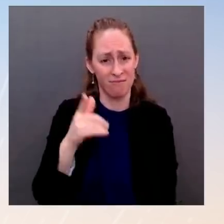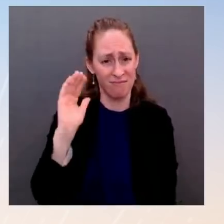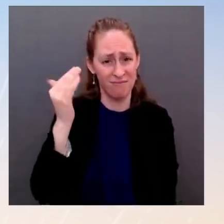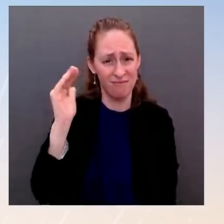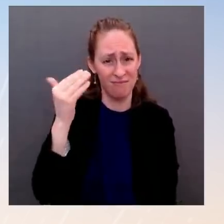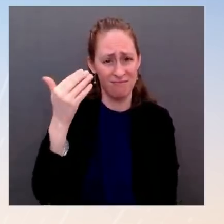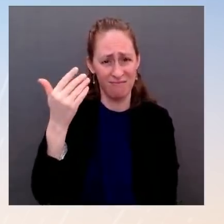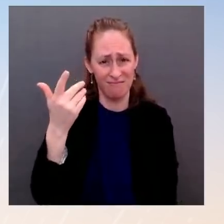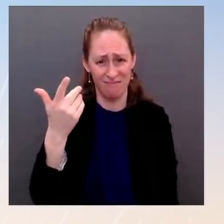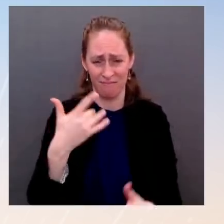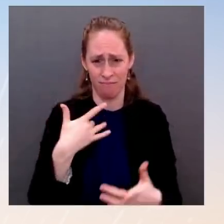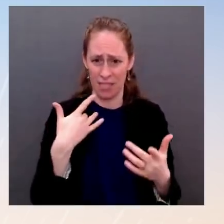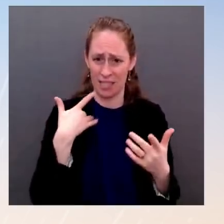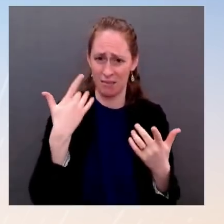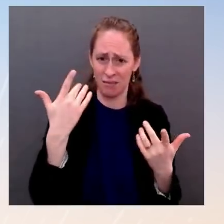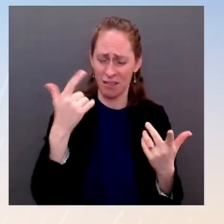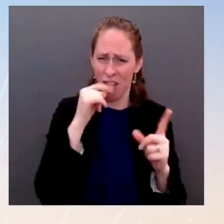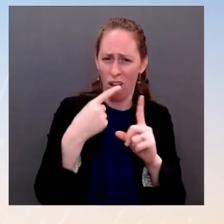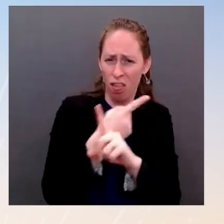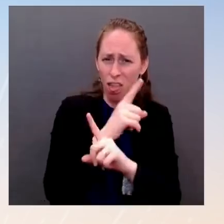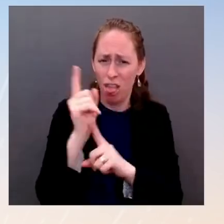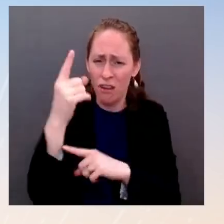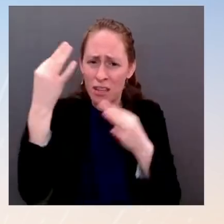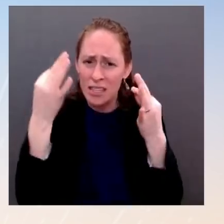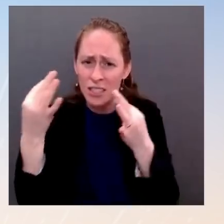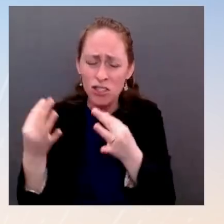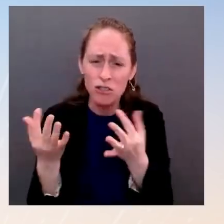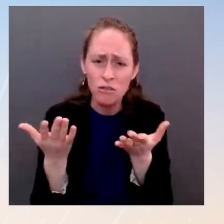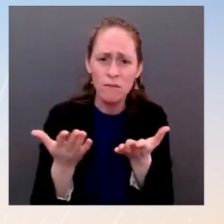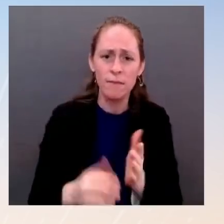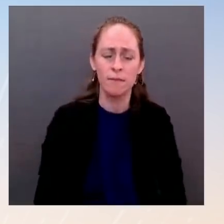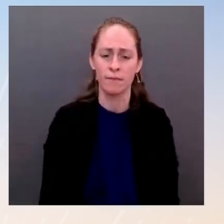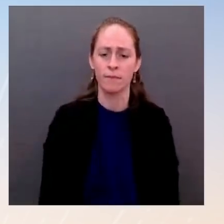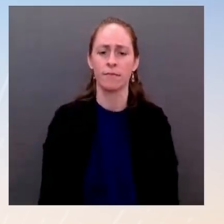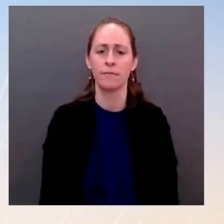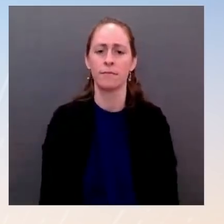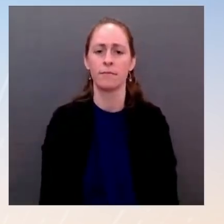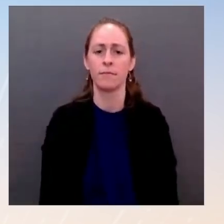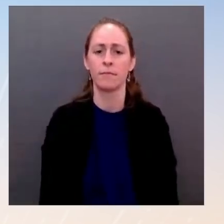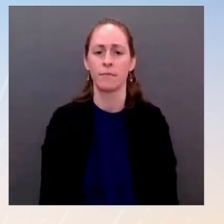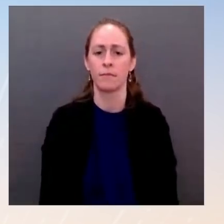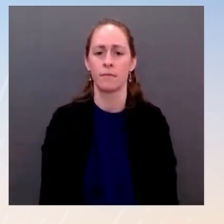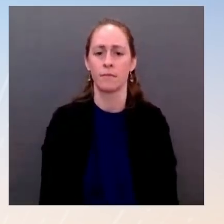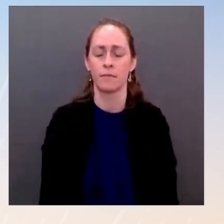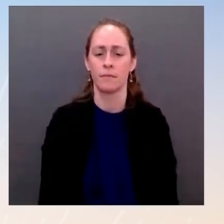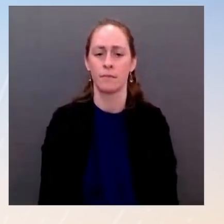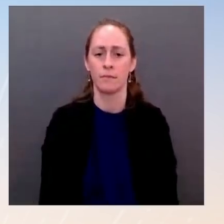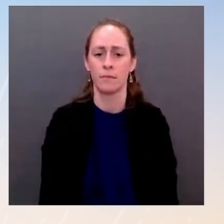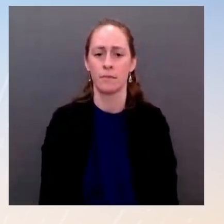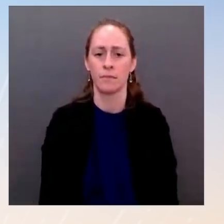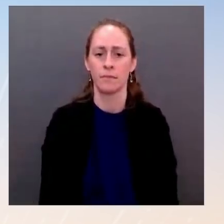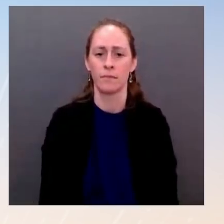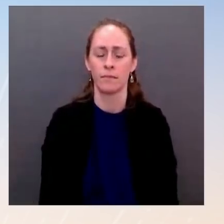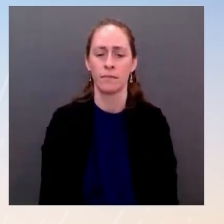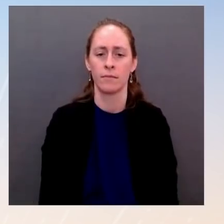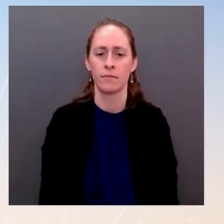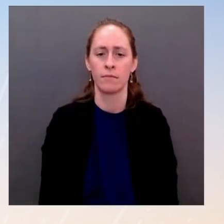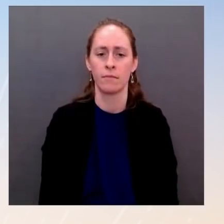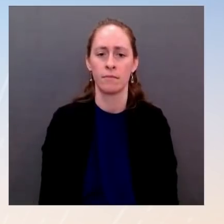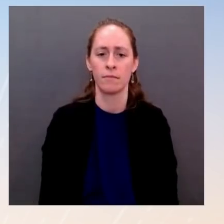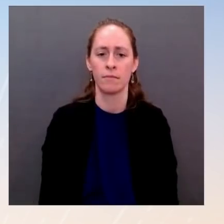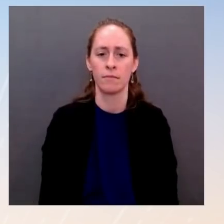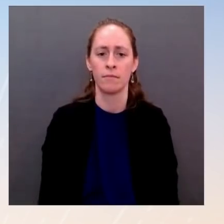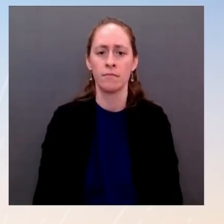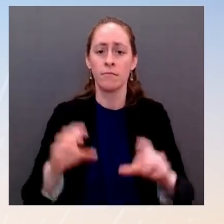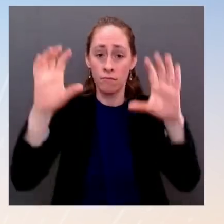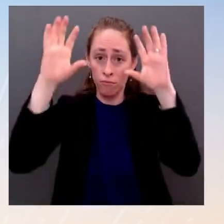the President authorizing more unilateral U.S. forces to Europe, he's been clear all along that he is open to doing so as circumstances warrant. But I